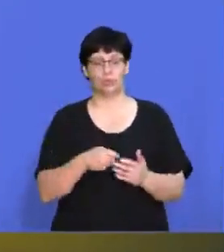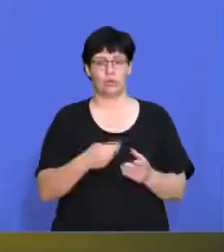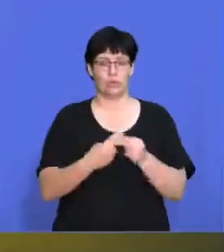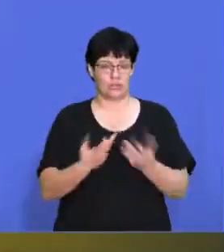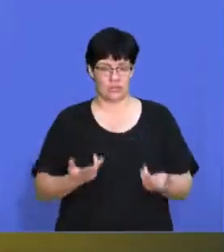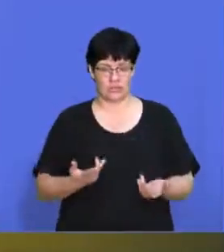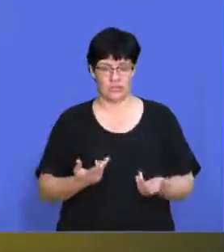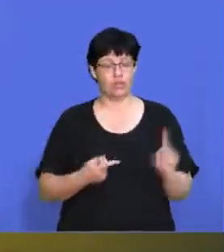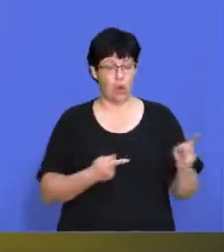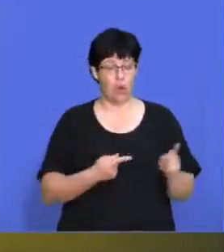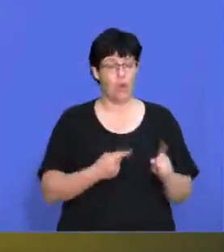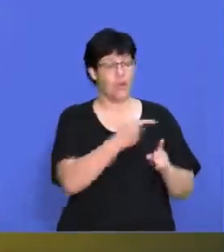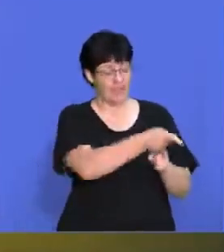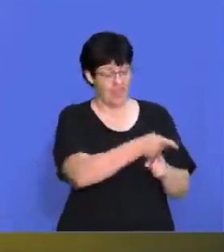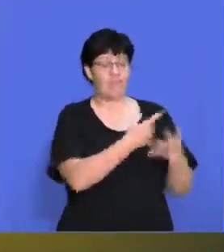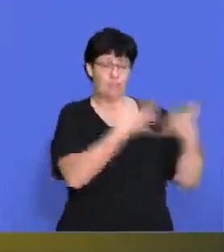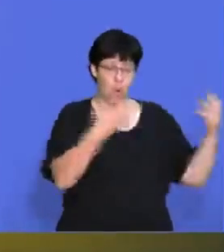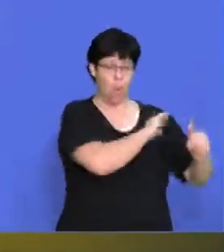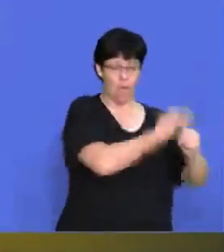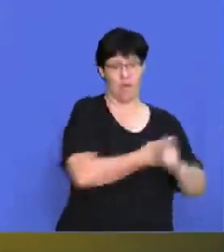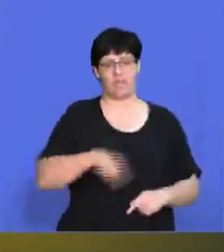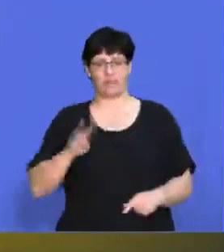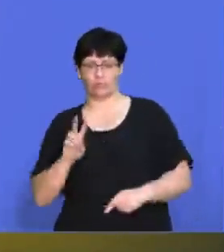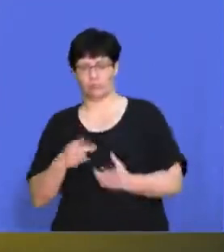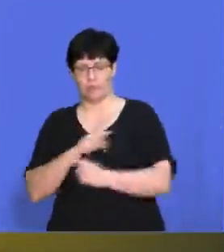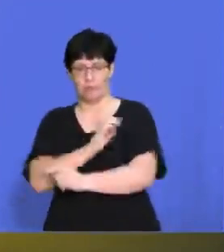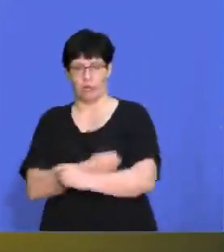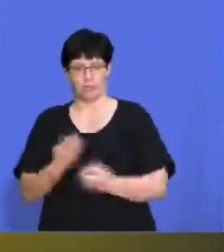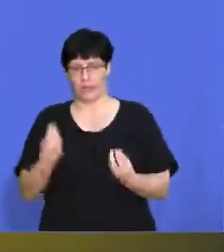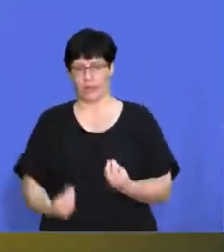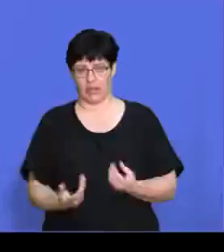more power than we would as individual customers.